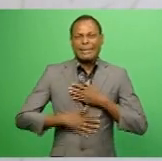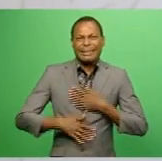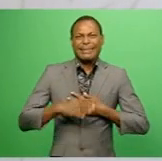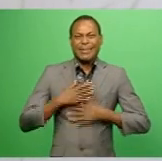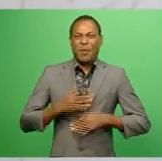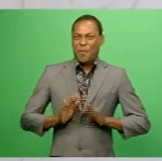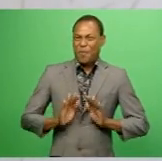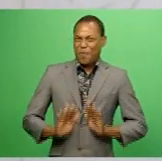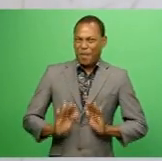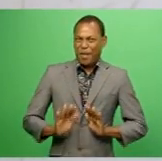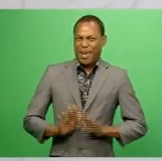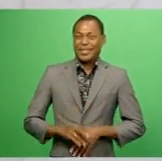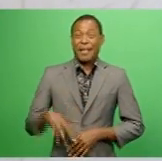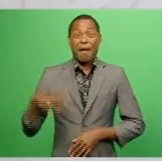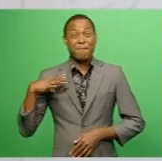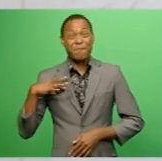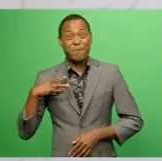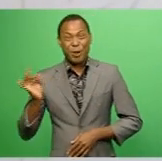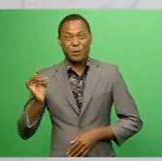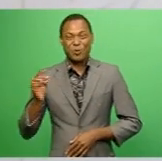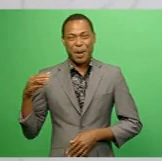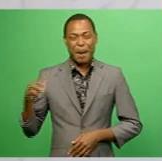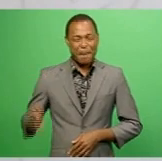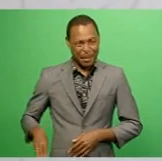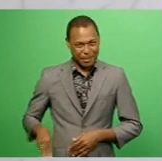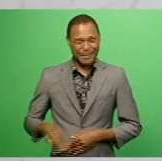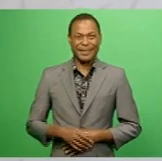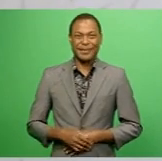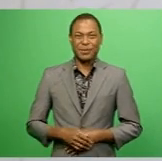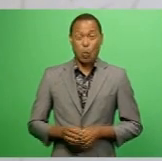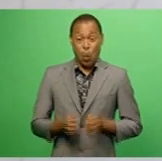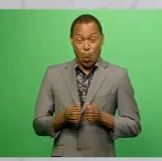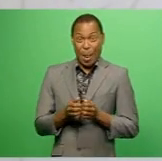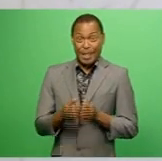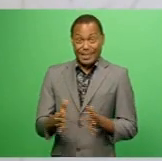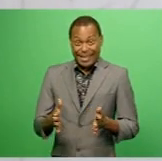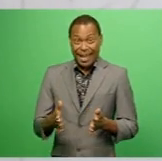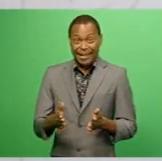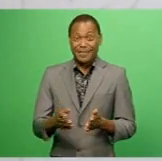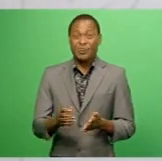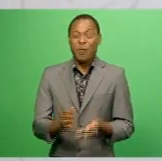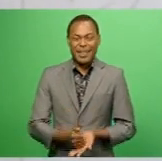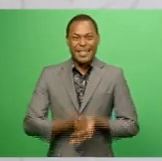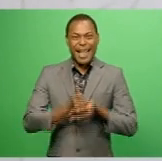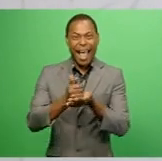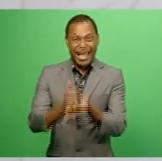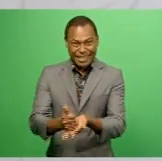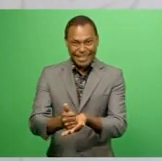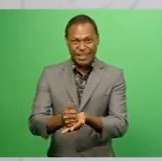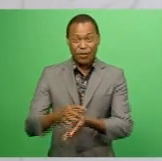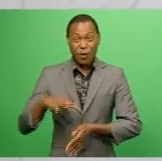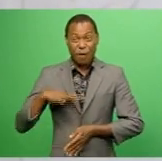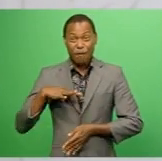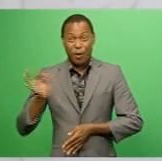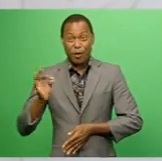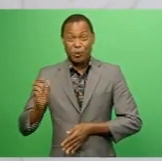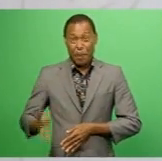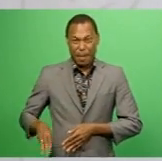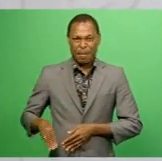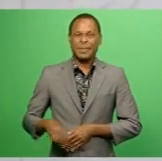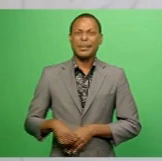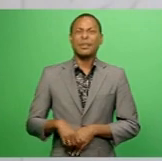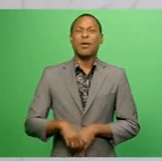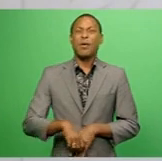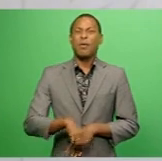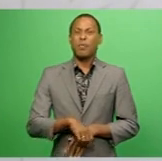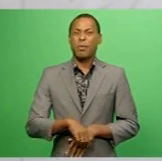These are our voluntary members. We will roll out the COVID-19 relief for our voluntary members from April 12,